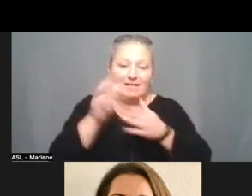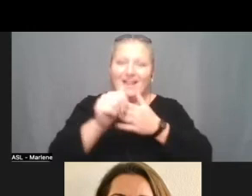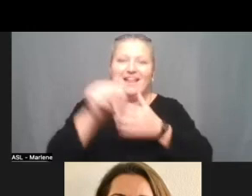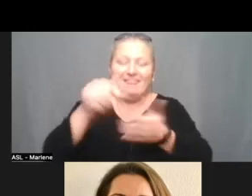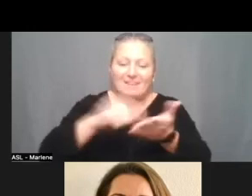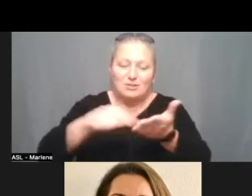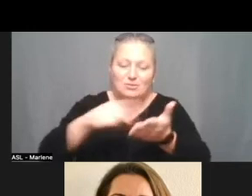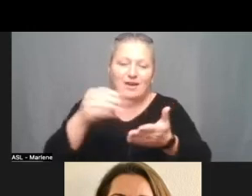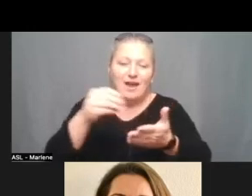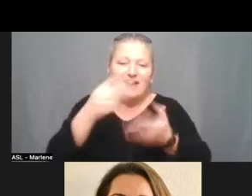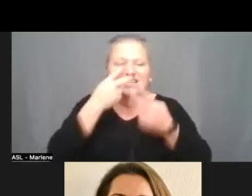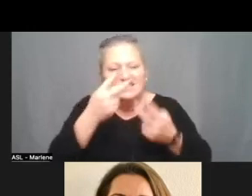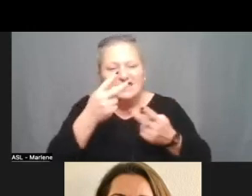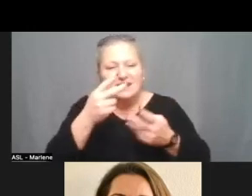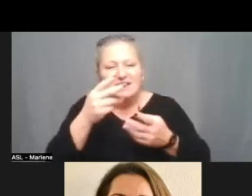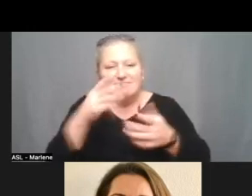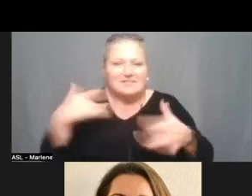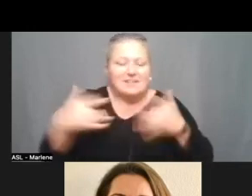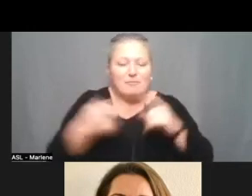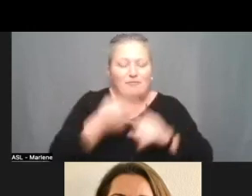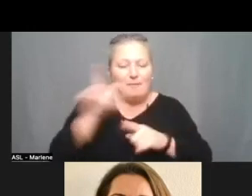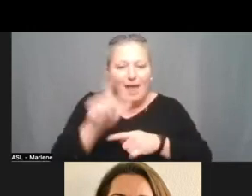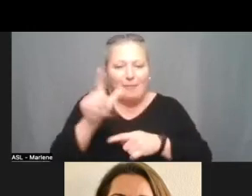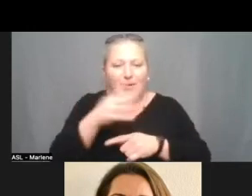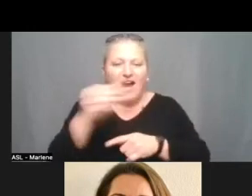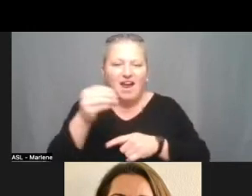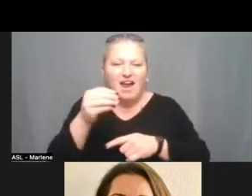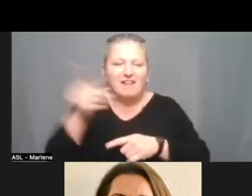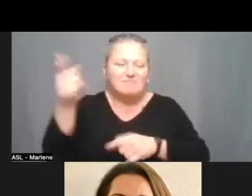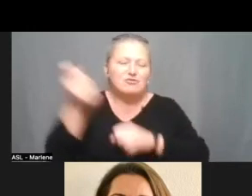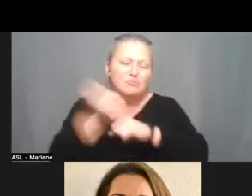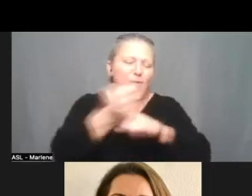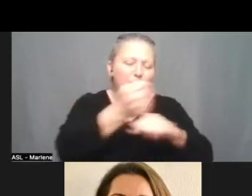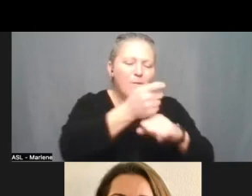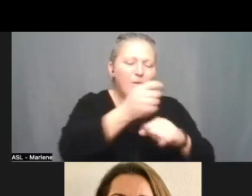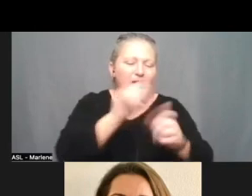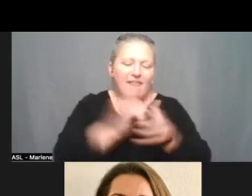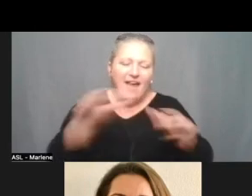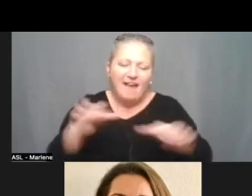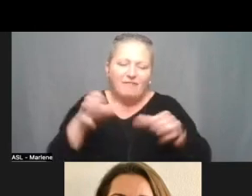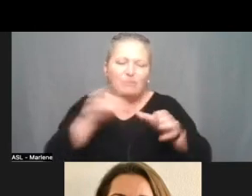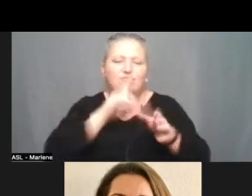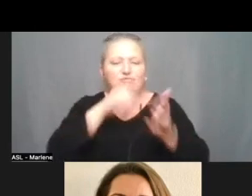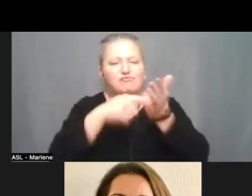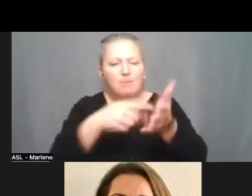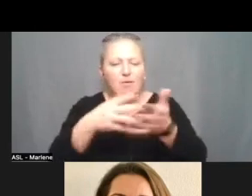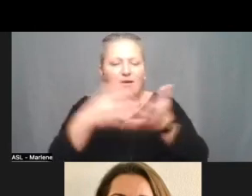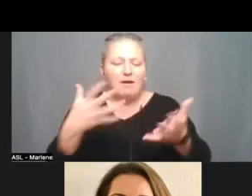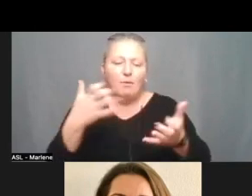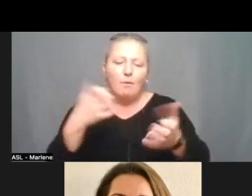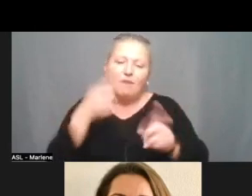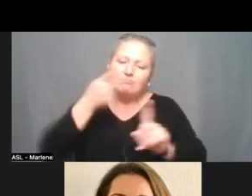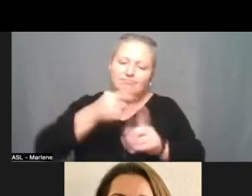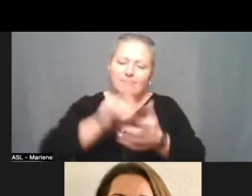of just see the excitement from the library in there around supporting that effort. And so, it really, really showed. Wanted to highlight that.